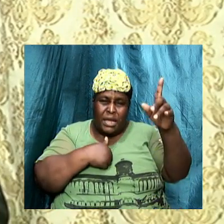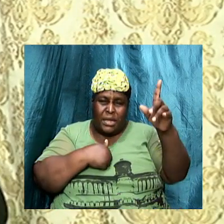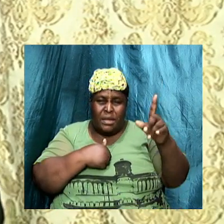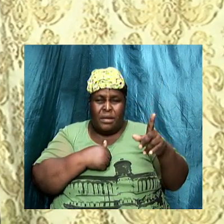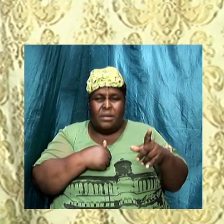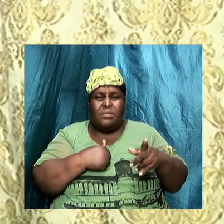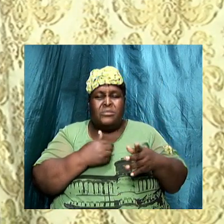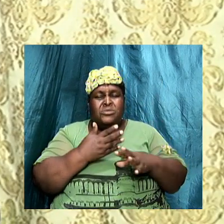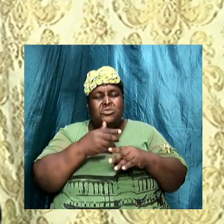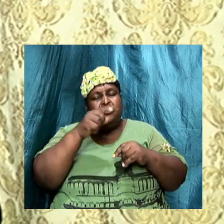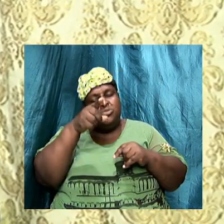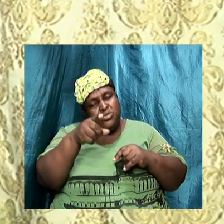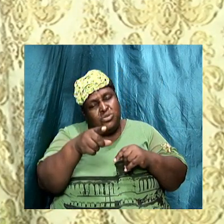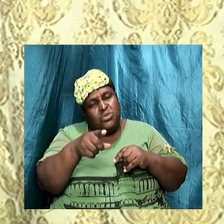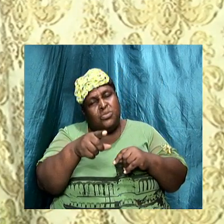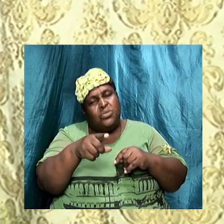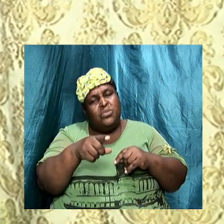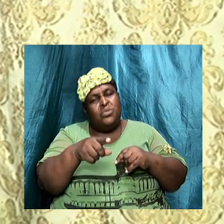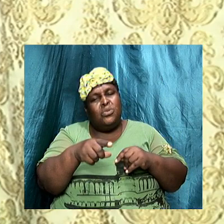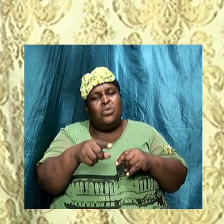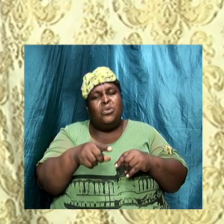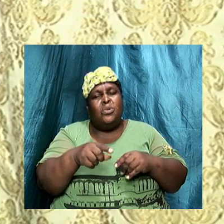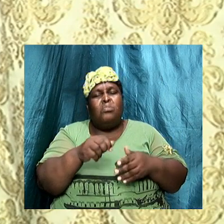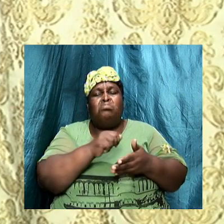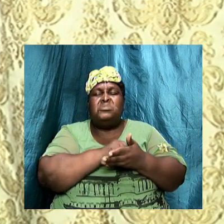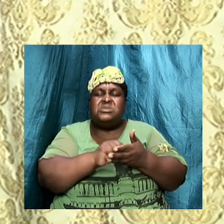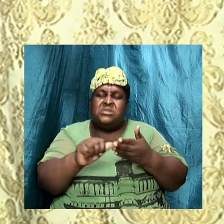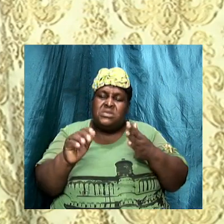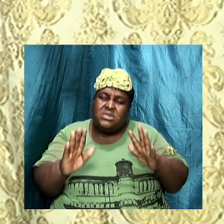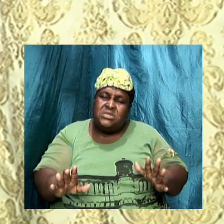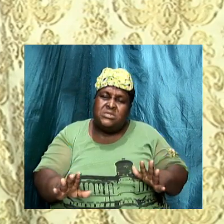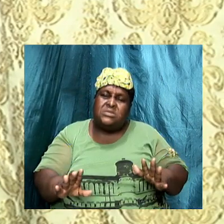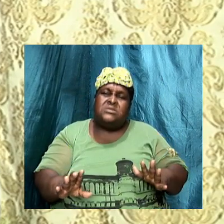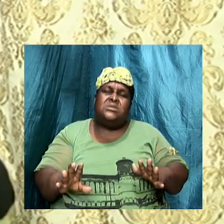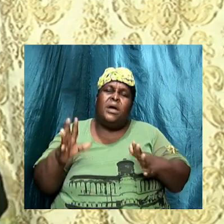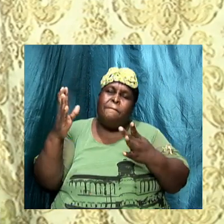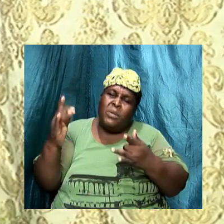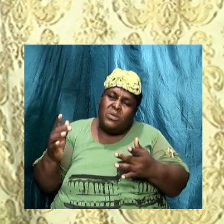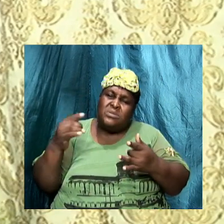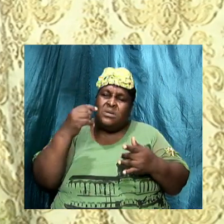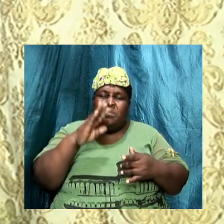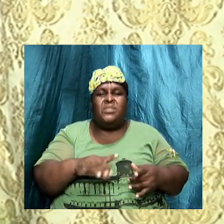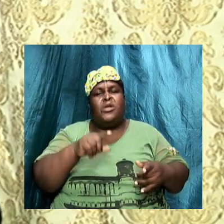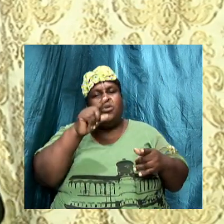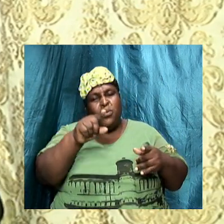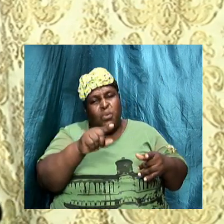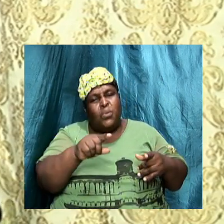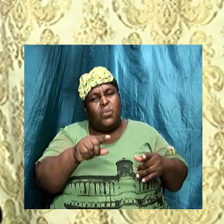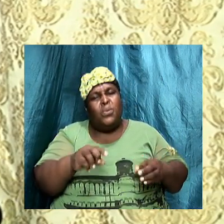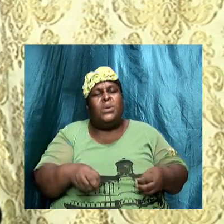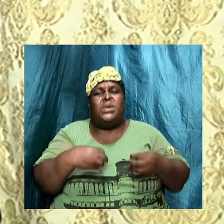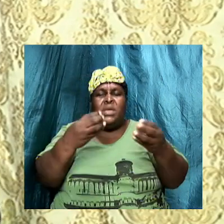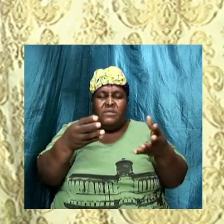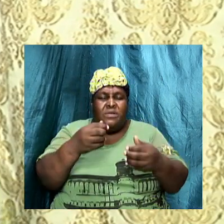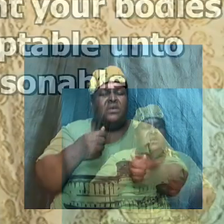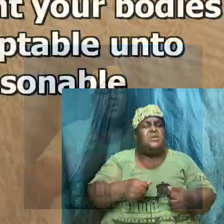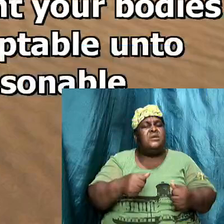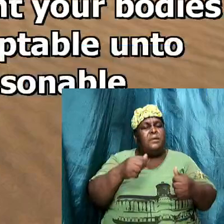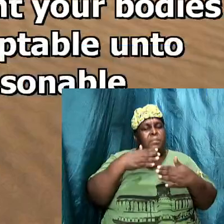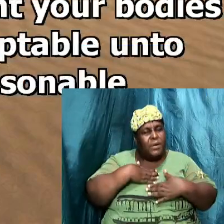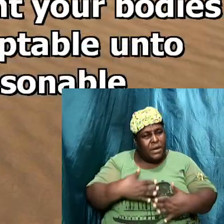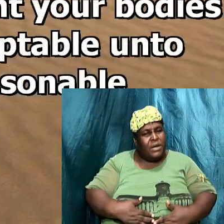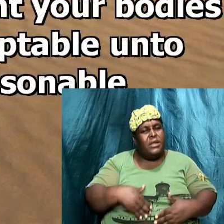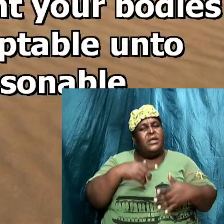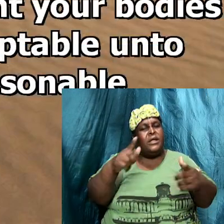mercies, therefore, brethren, by the mercies of God, that he present your bodies a living sacrifice,